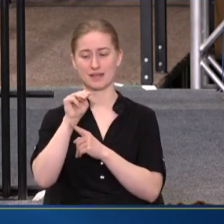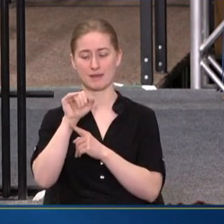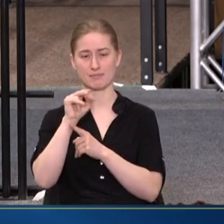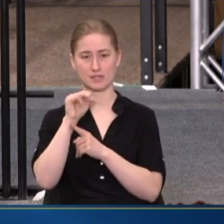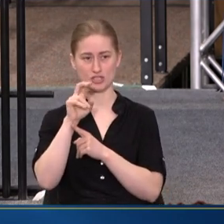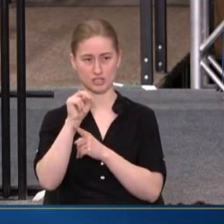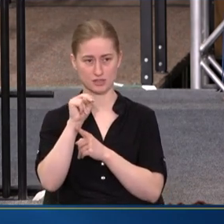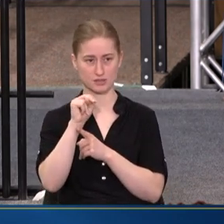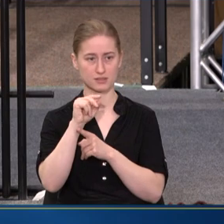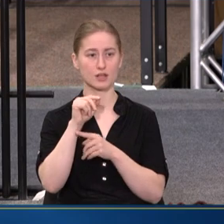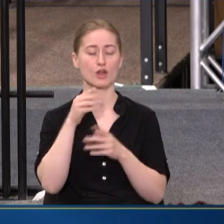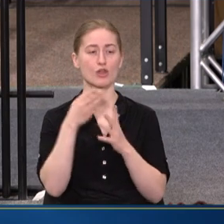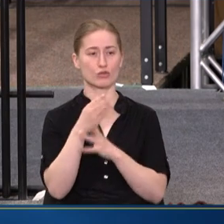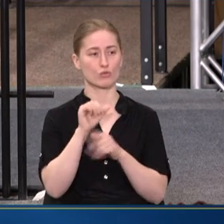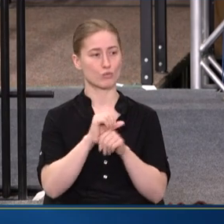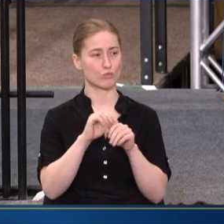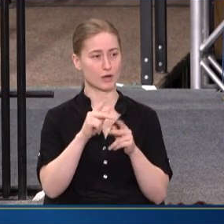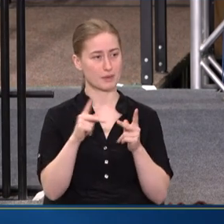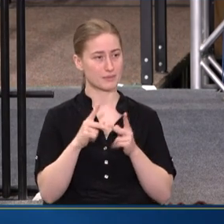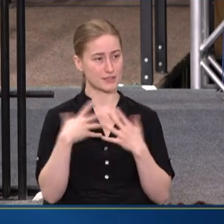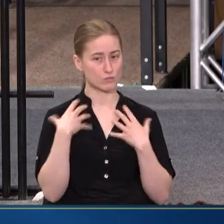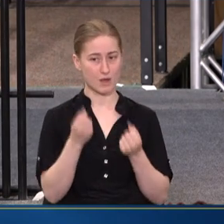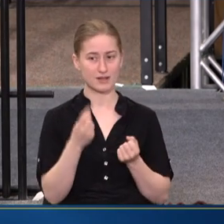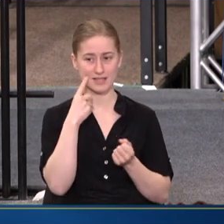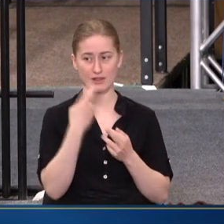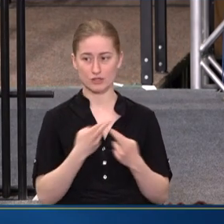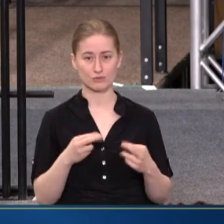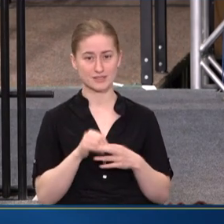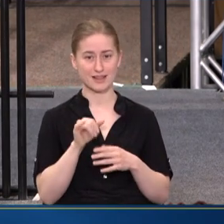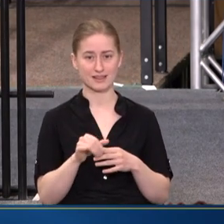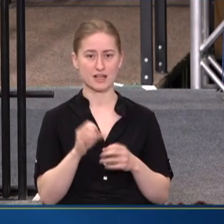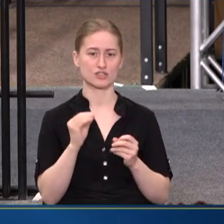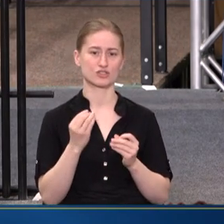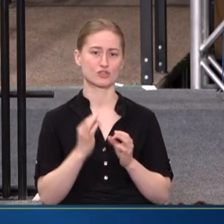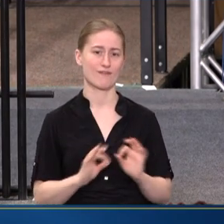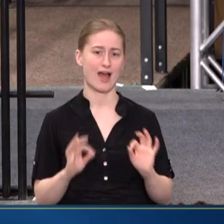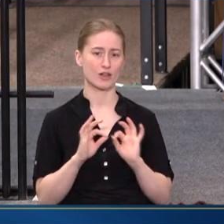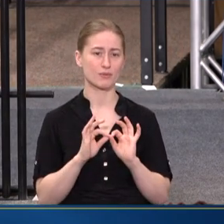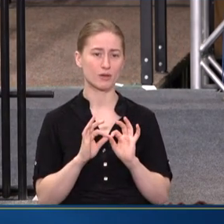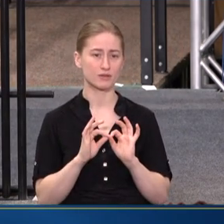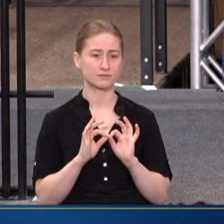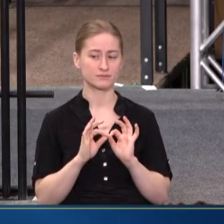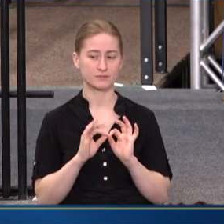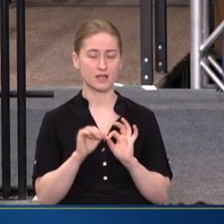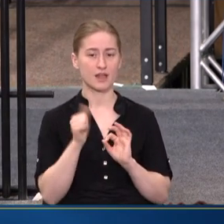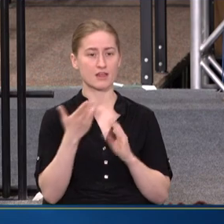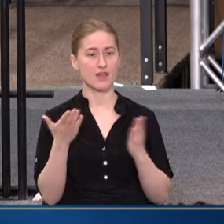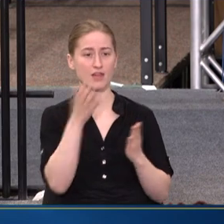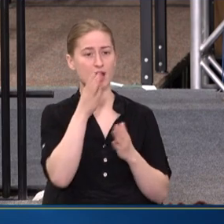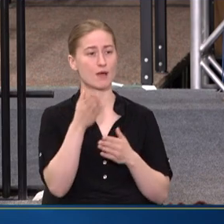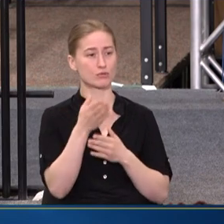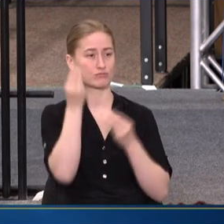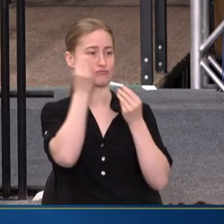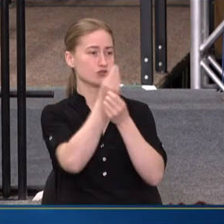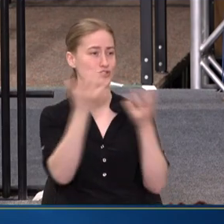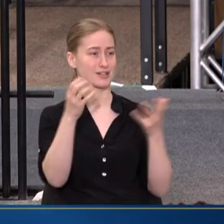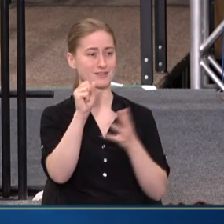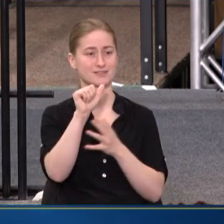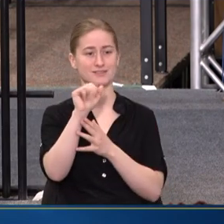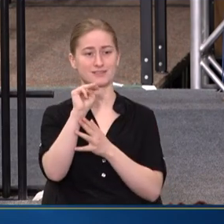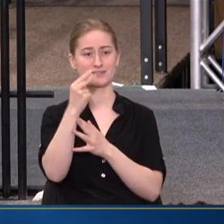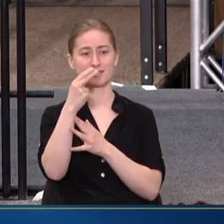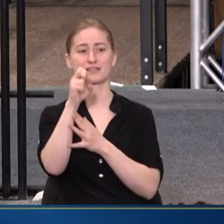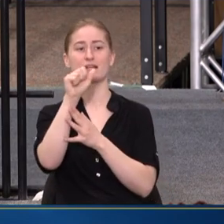OF SORT OF WORKPLACE WELLNESS. AND I THINK THE RESOURCES IN THAT ARE JUST SO VALUABLE. THE OTHER THING I'LL SHARE IS THAT, YOU KNOW, SAMHSA, WE OFFER THE